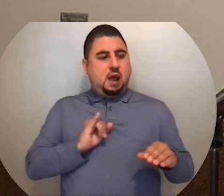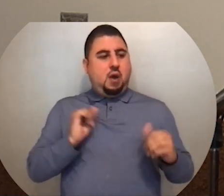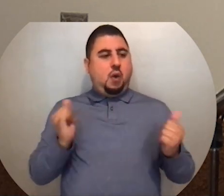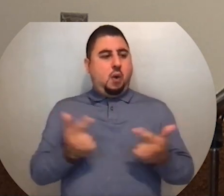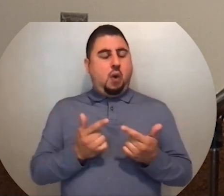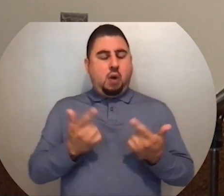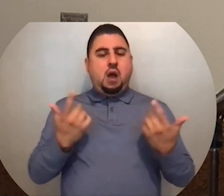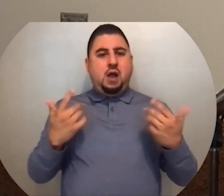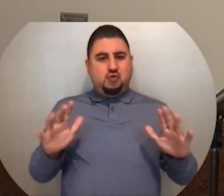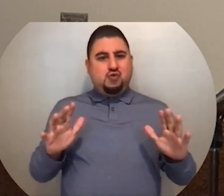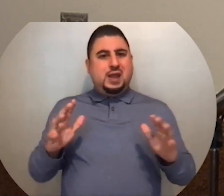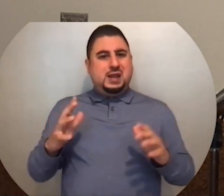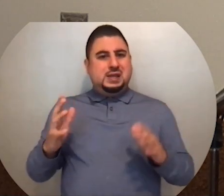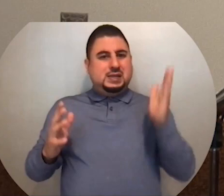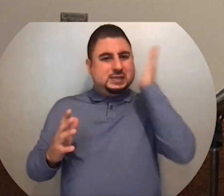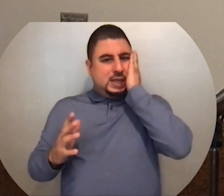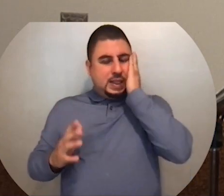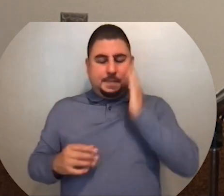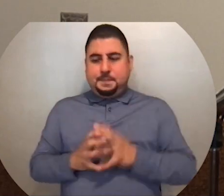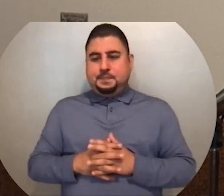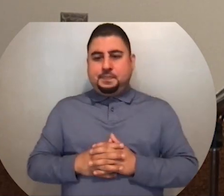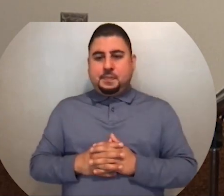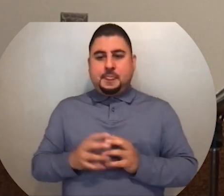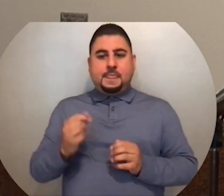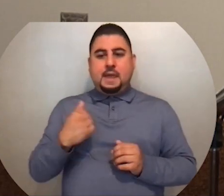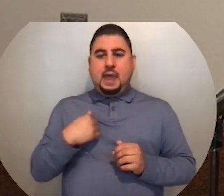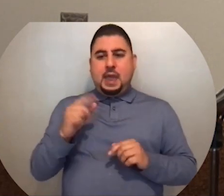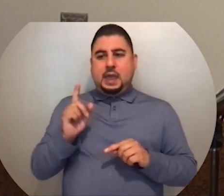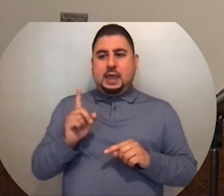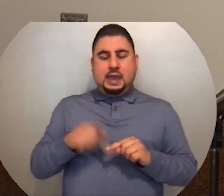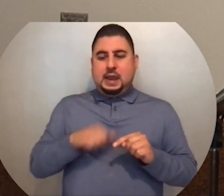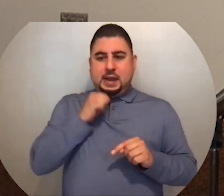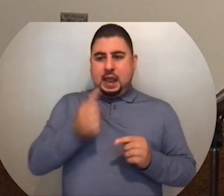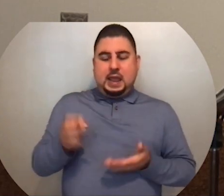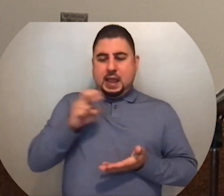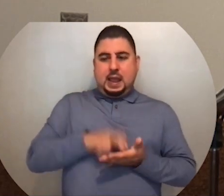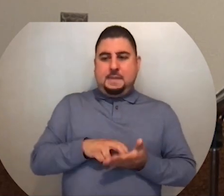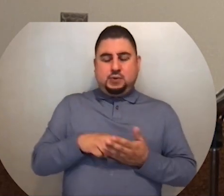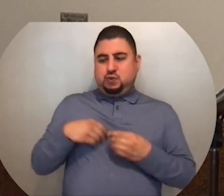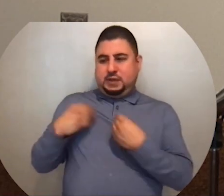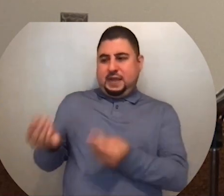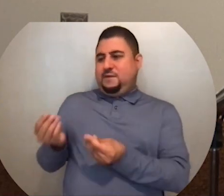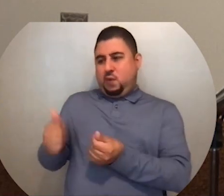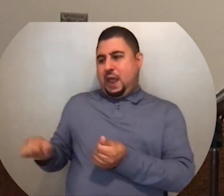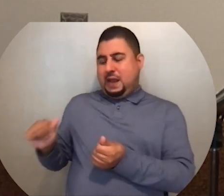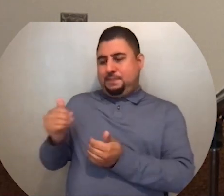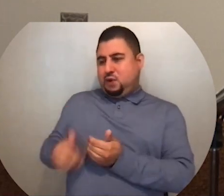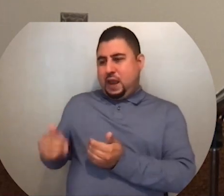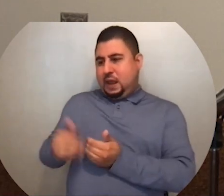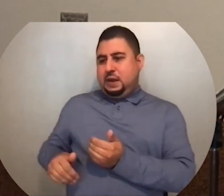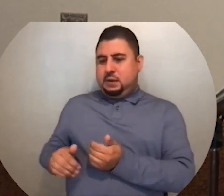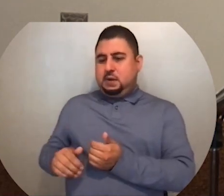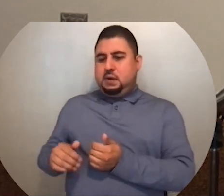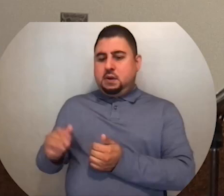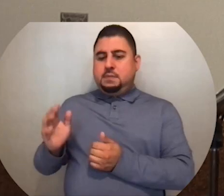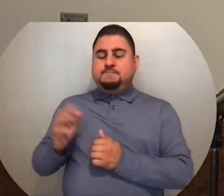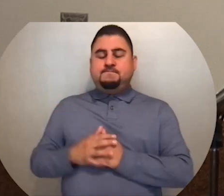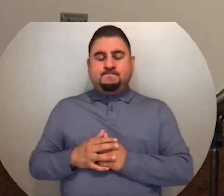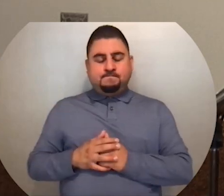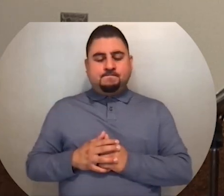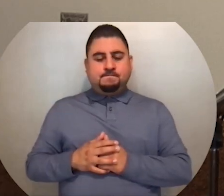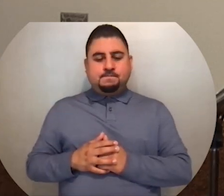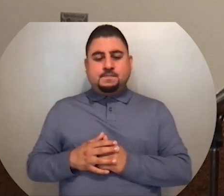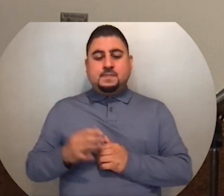are already in bed. I cannot get up to give you anything. I tell you,